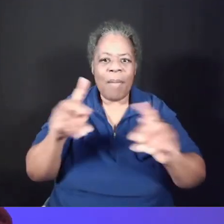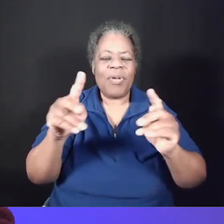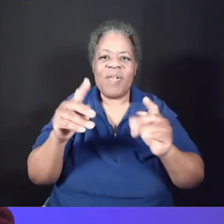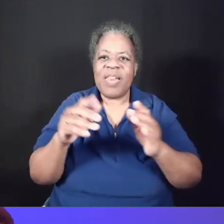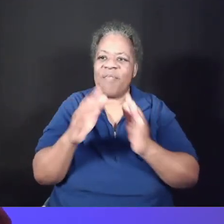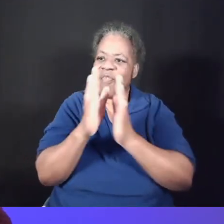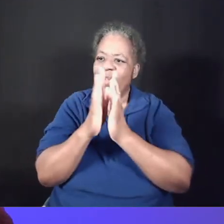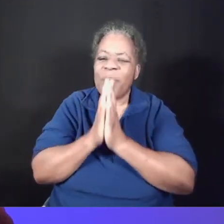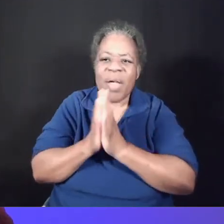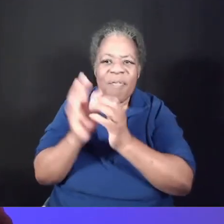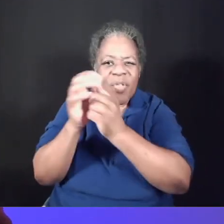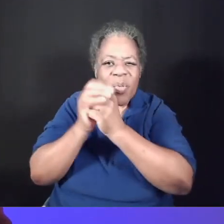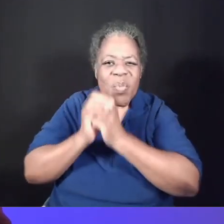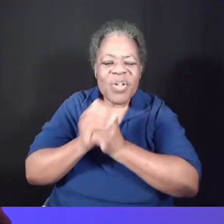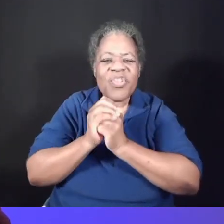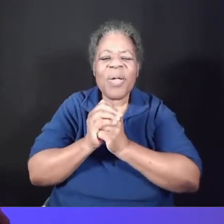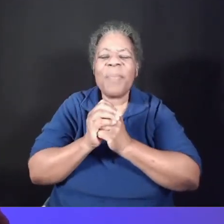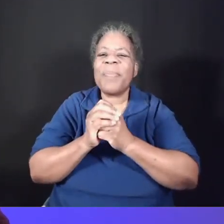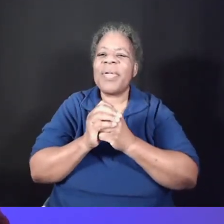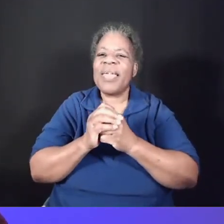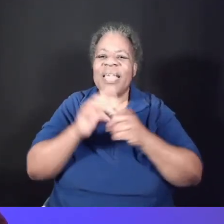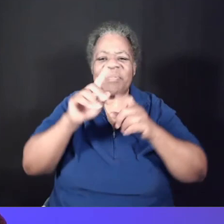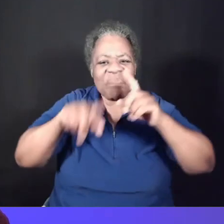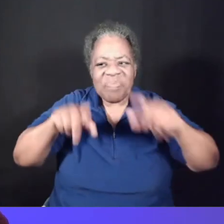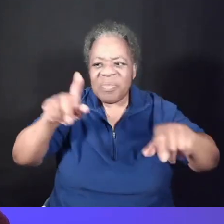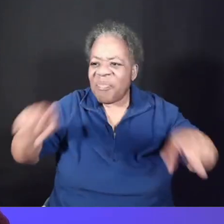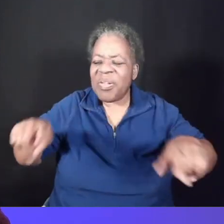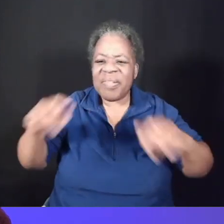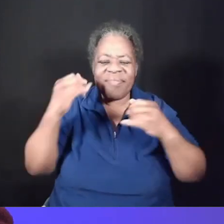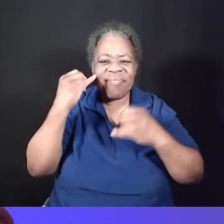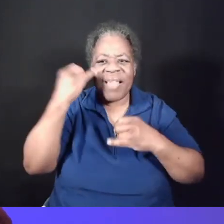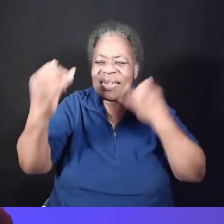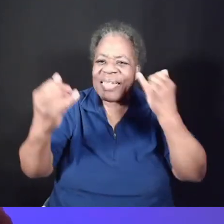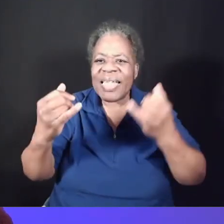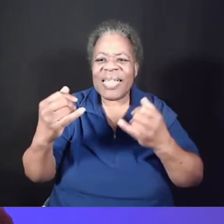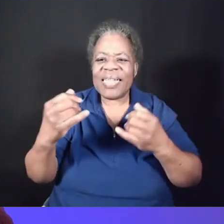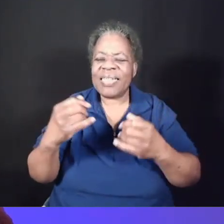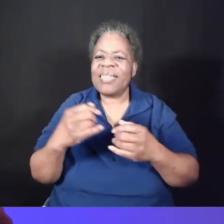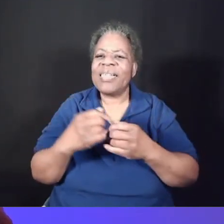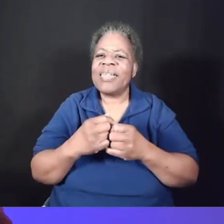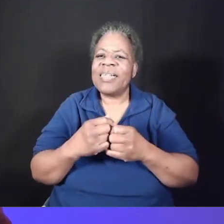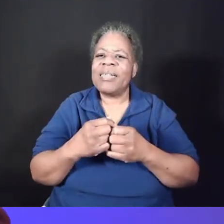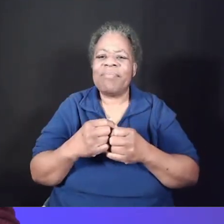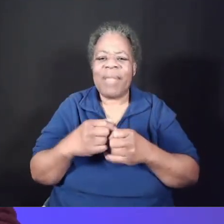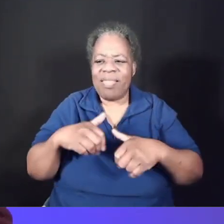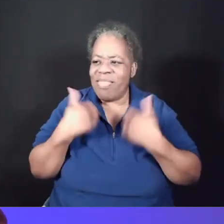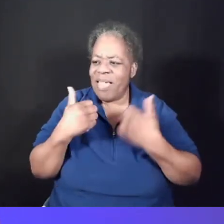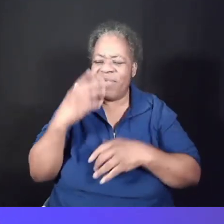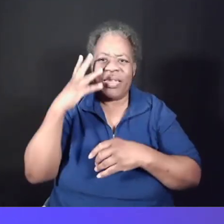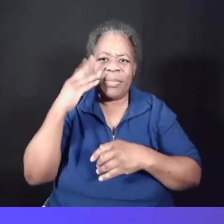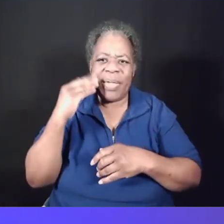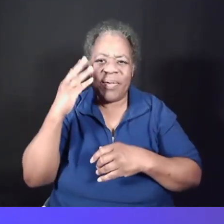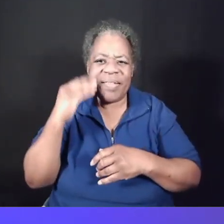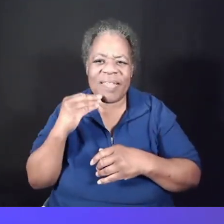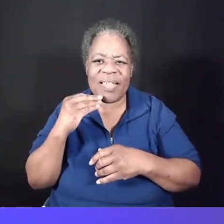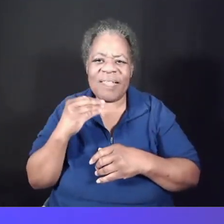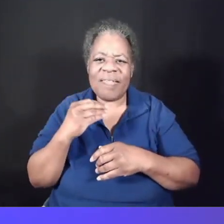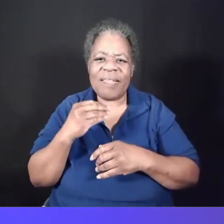and prayerful worship and embraces a diversity of ideas and voices and life experiences. We won't be